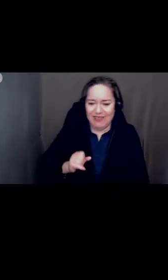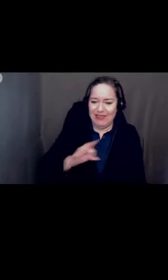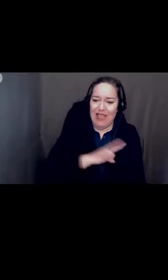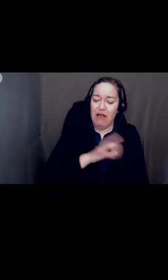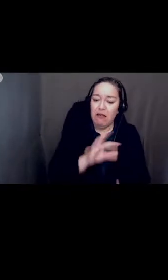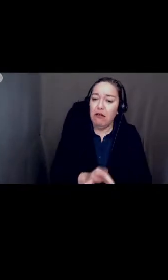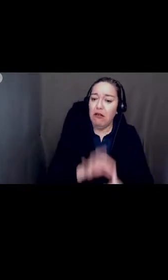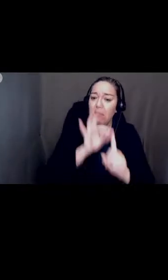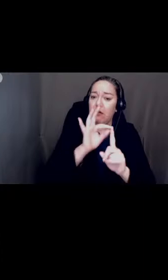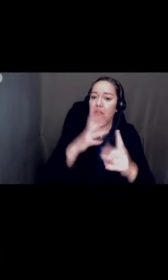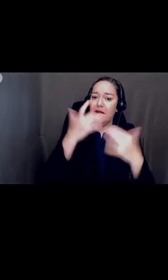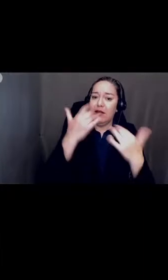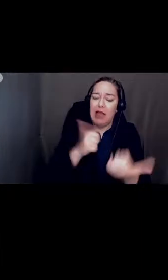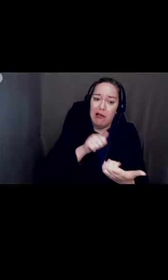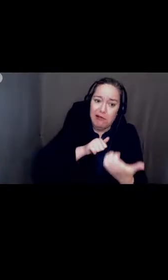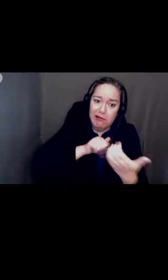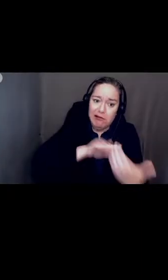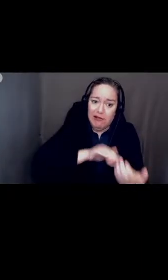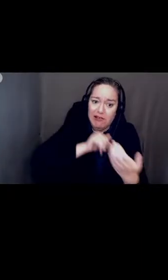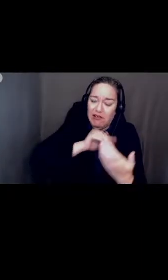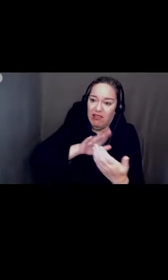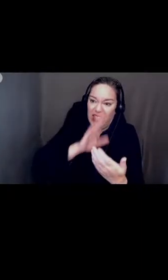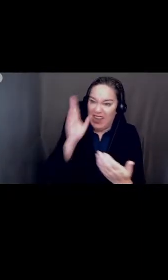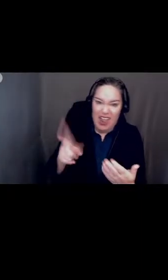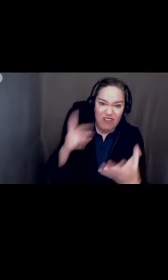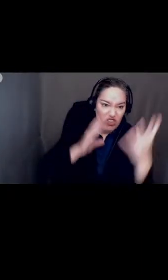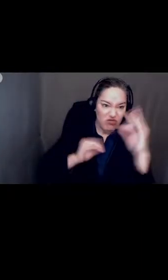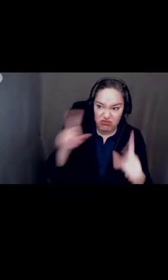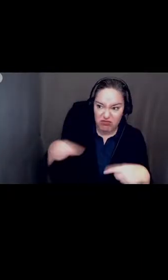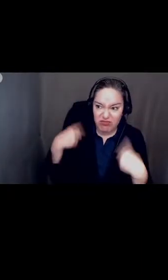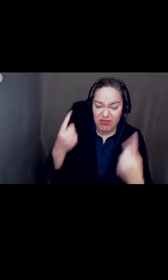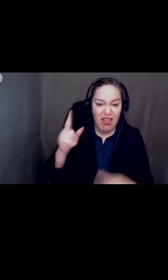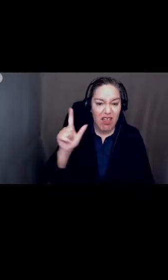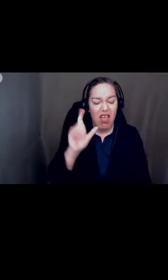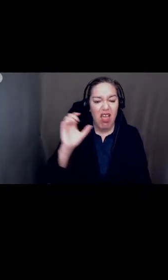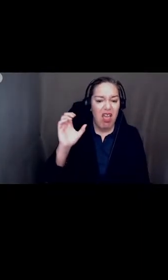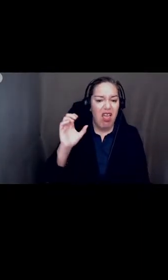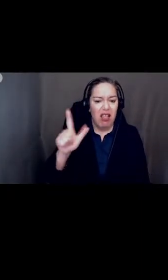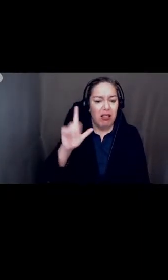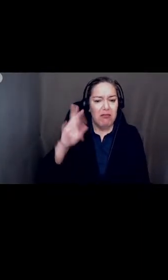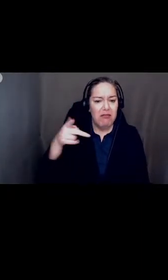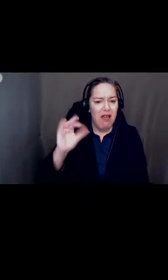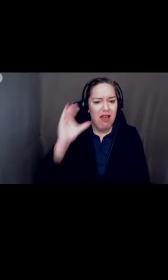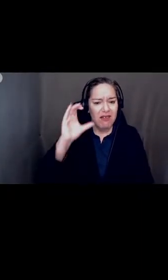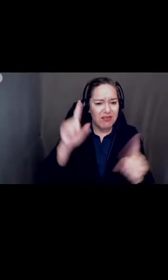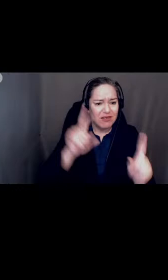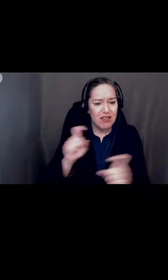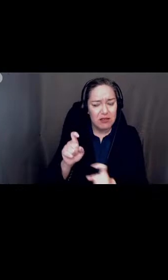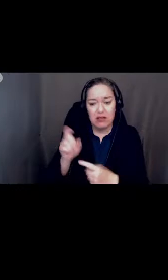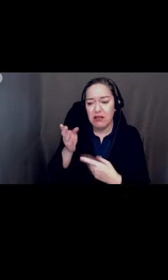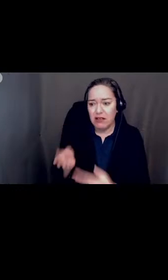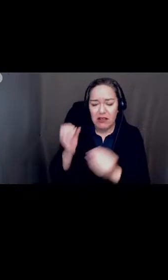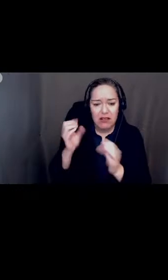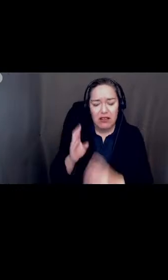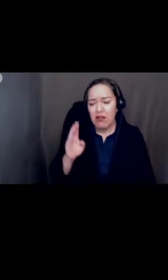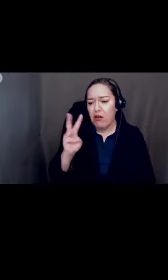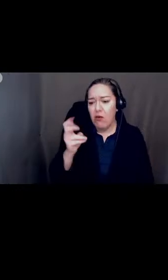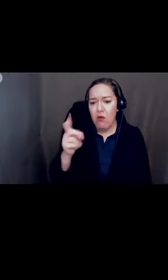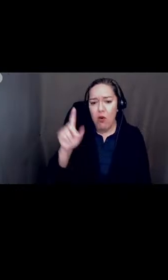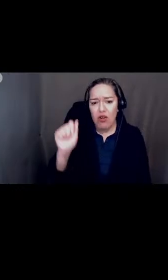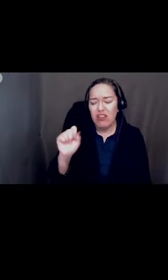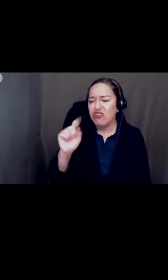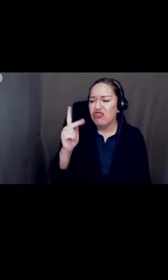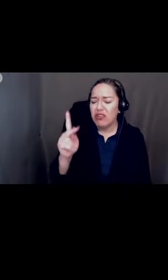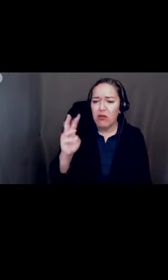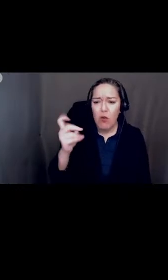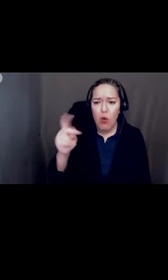are tackling the never done before virtual alpac testing mr querta is simply amazing she has become a true asset to bloomington high school